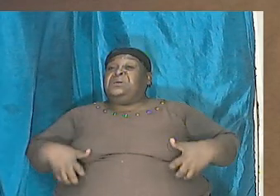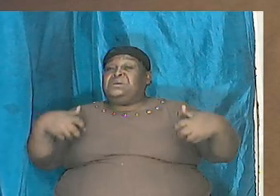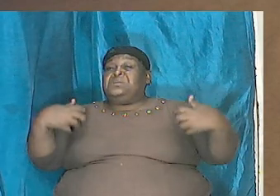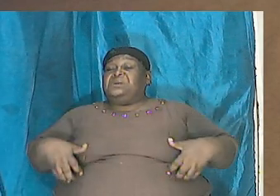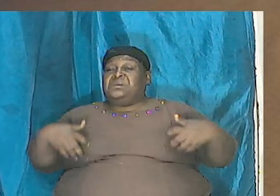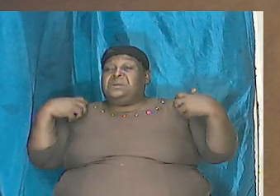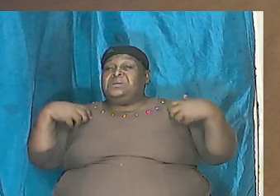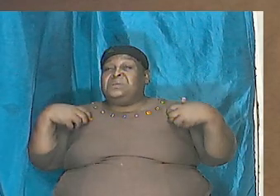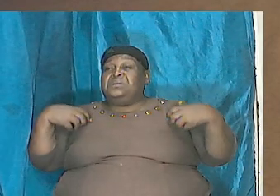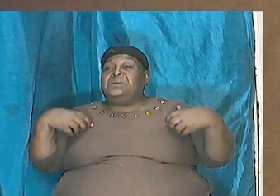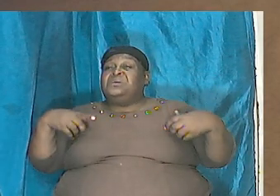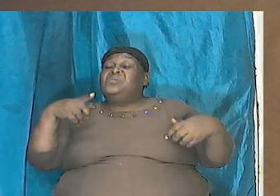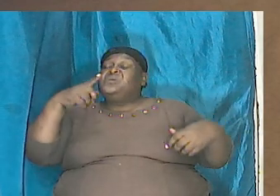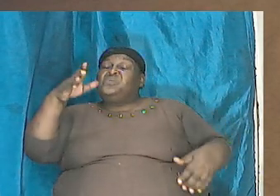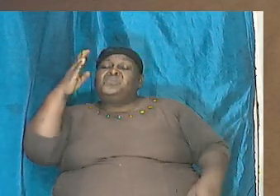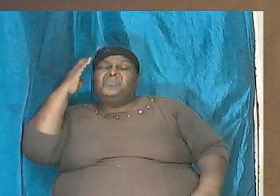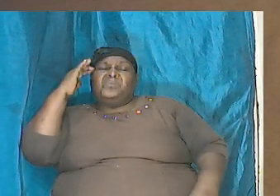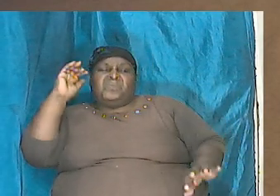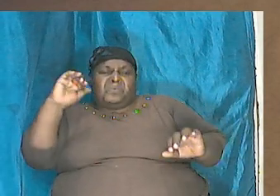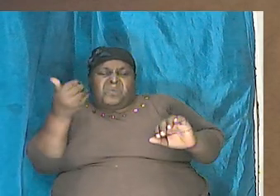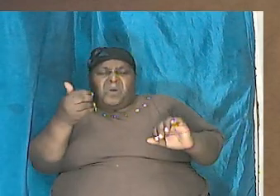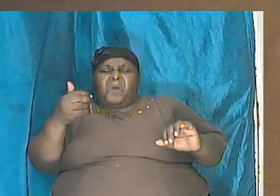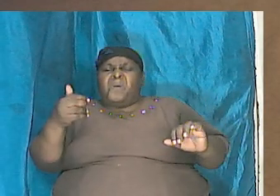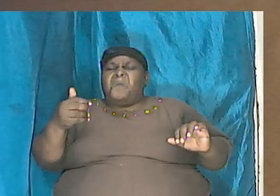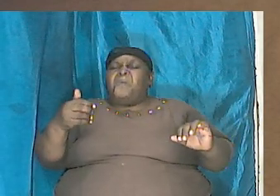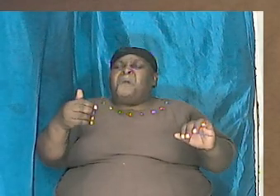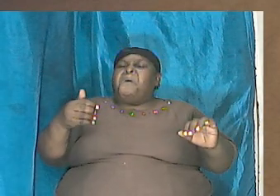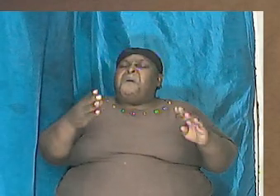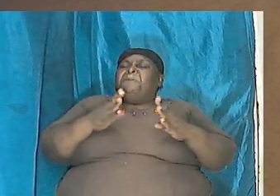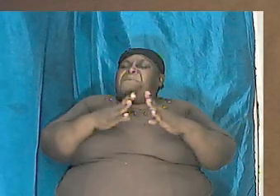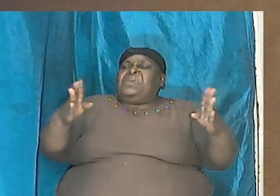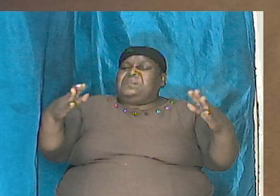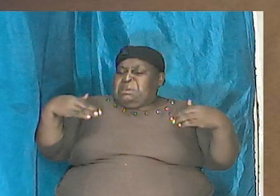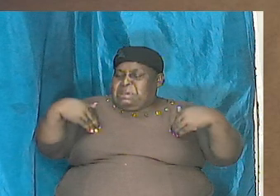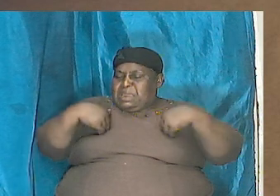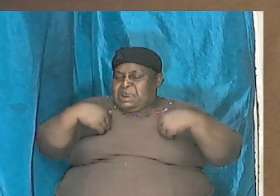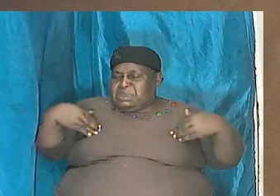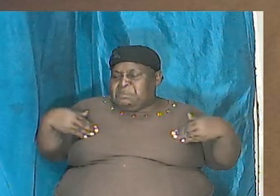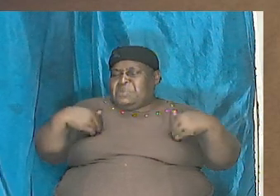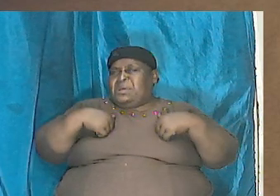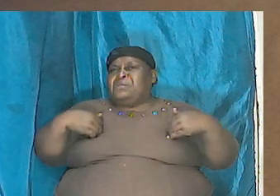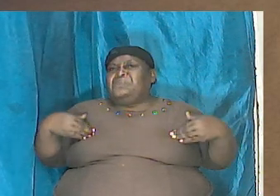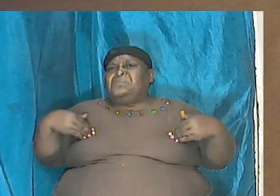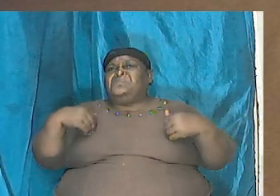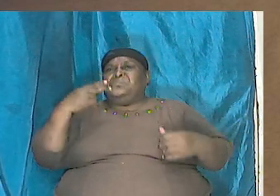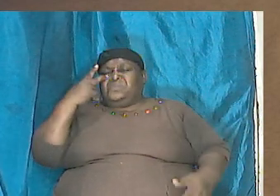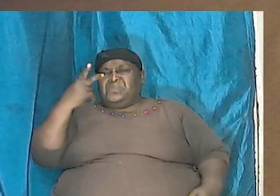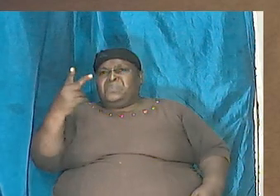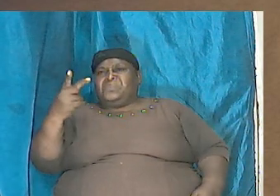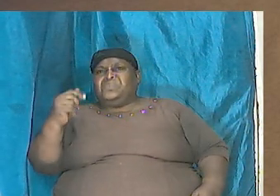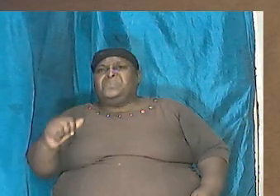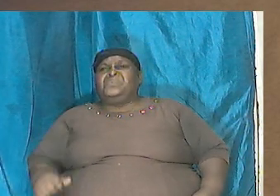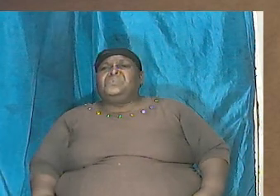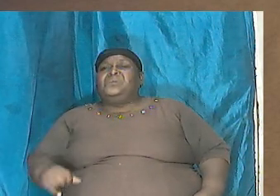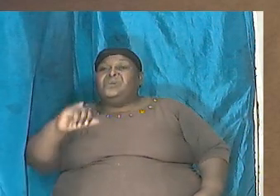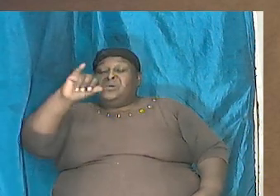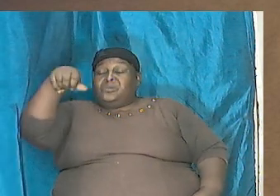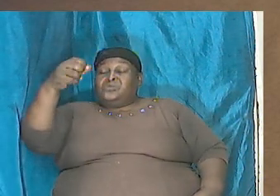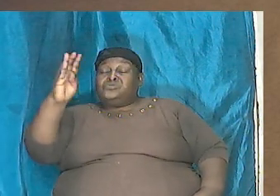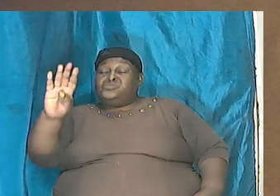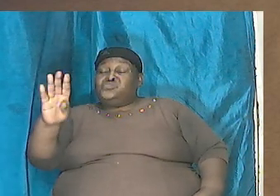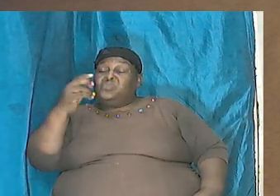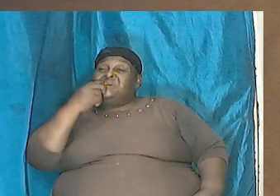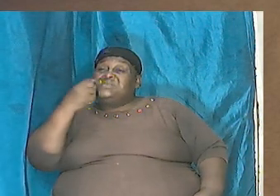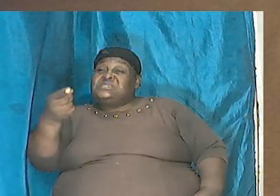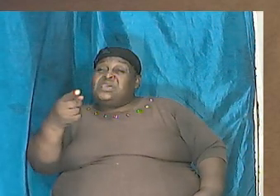you can know how massive the animal itself is now Job is saying that his